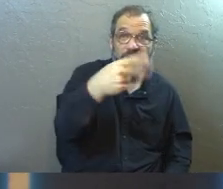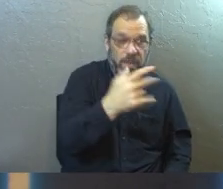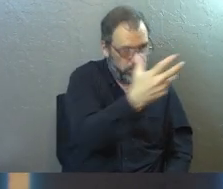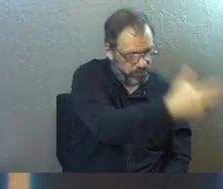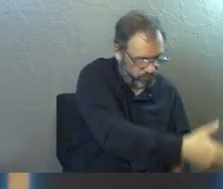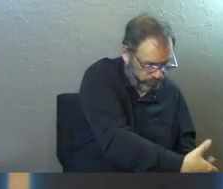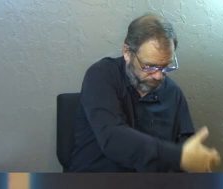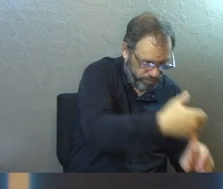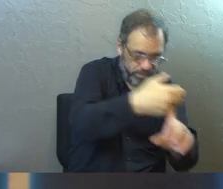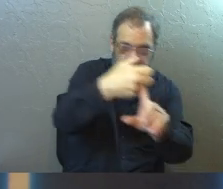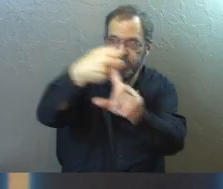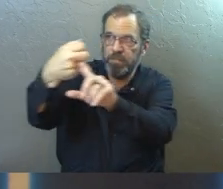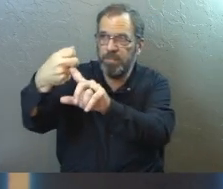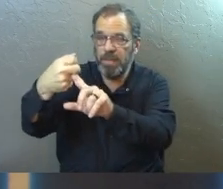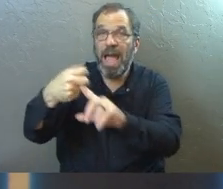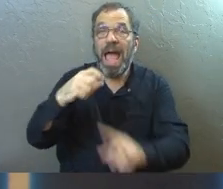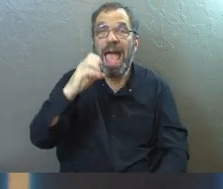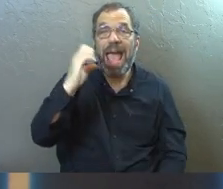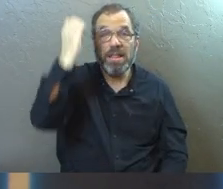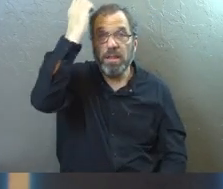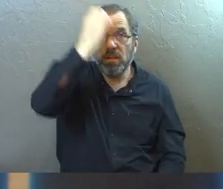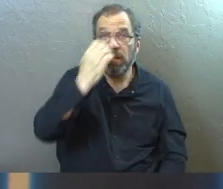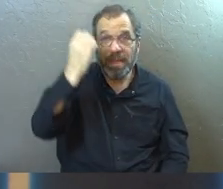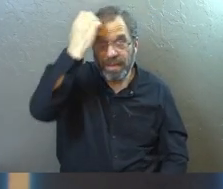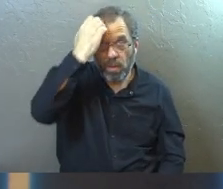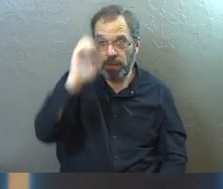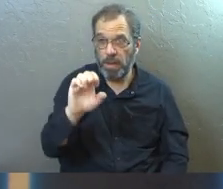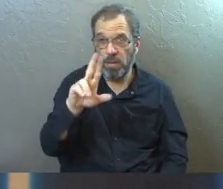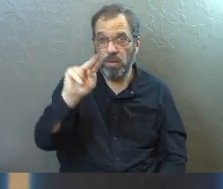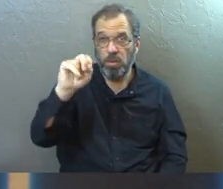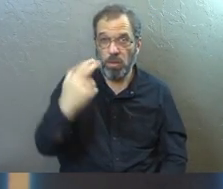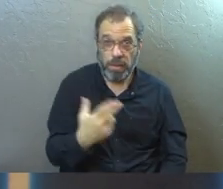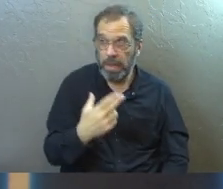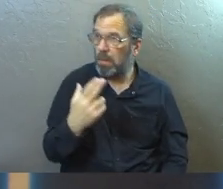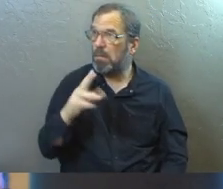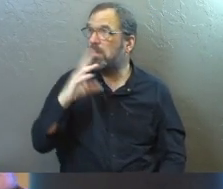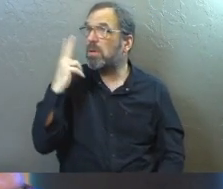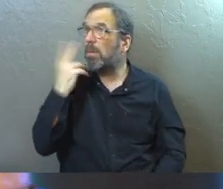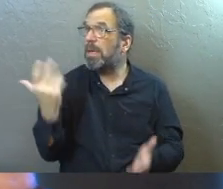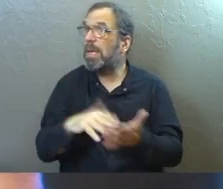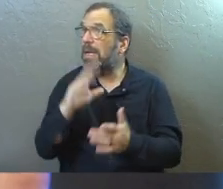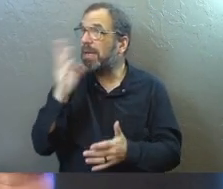away. And the eunuch never saw him again, but went on his way rejoicing.